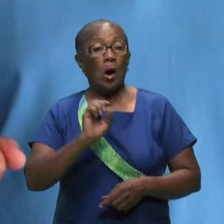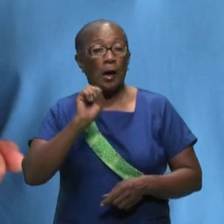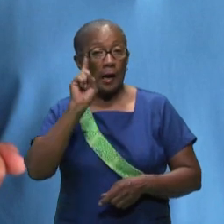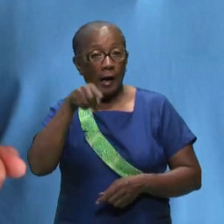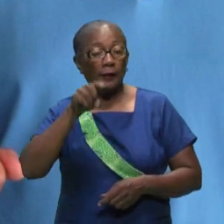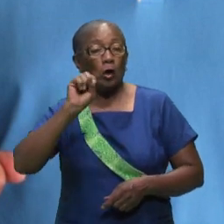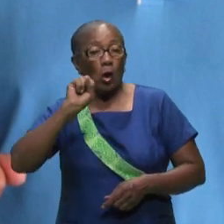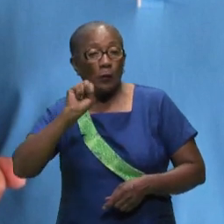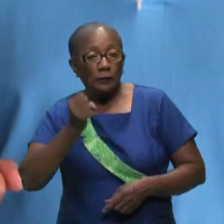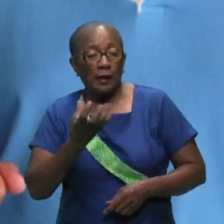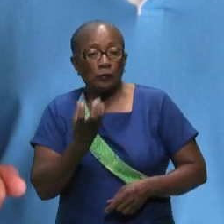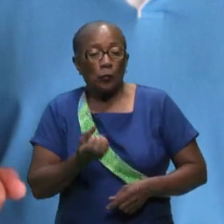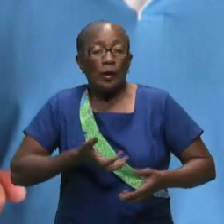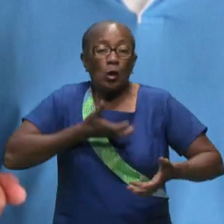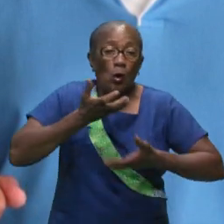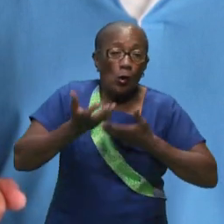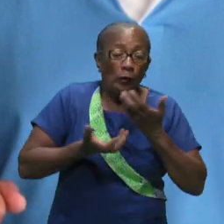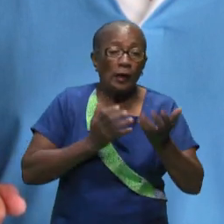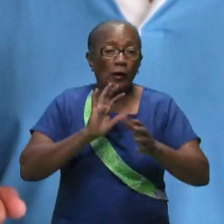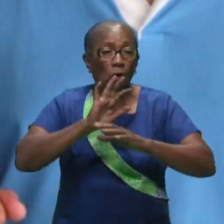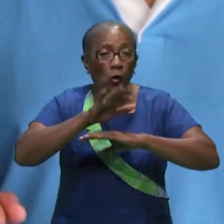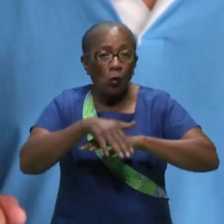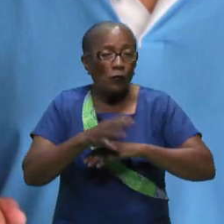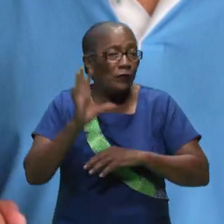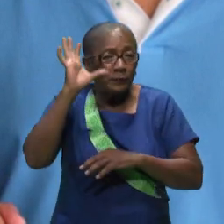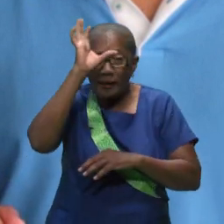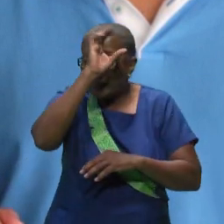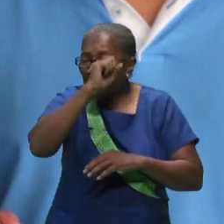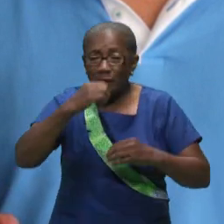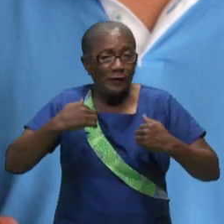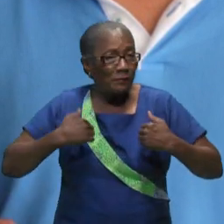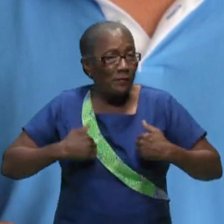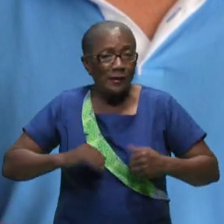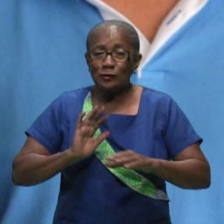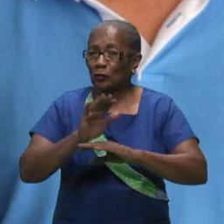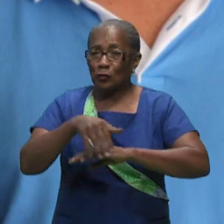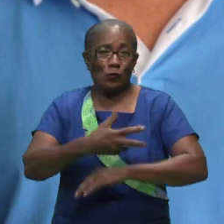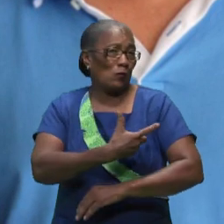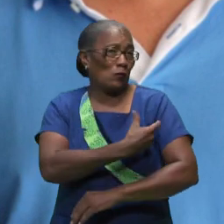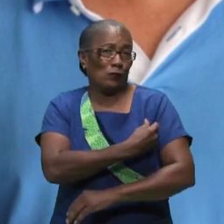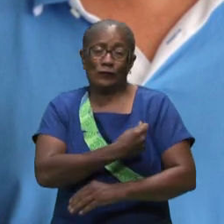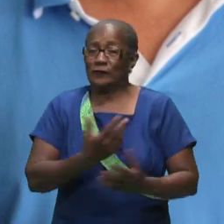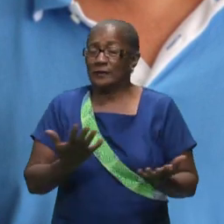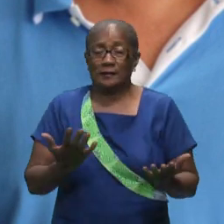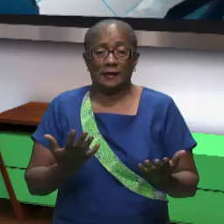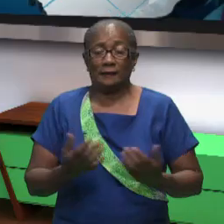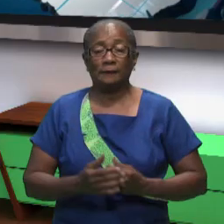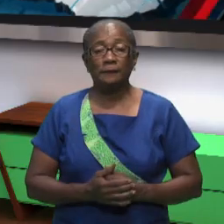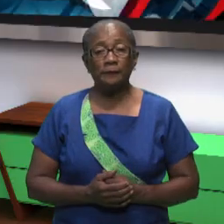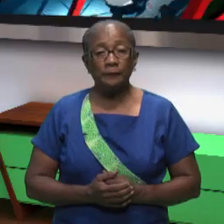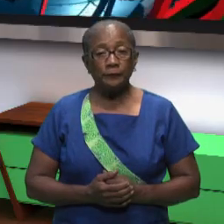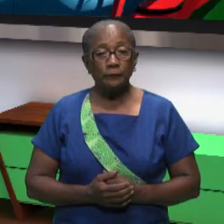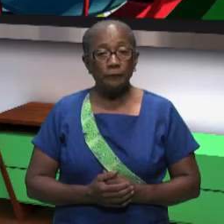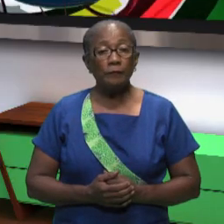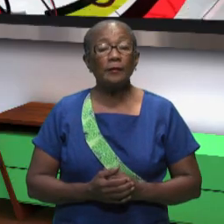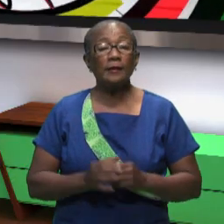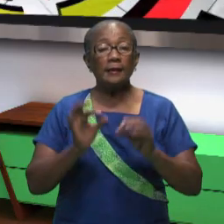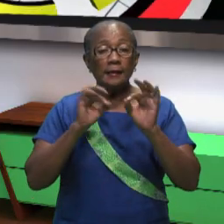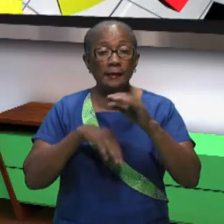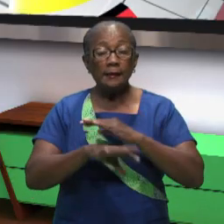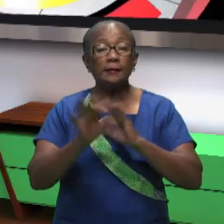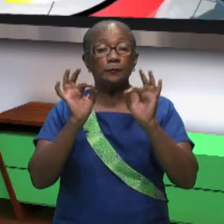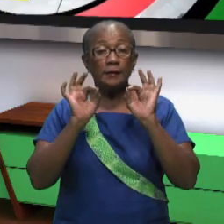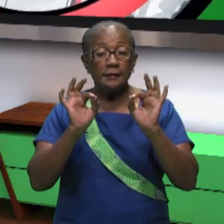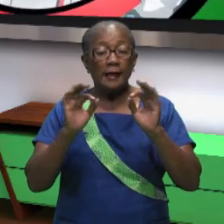was in the context of the context ambiguities that exists within the various communities about the vaccine in a